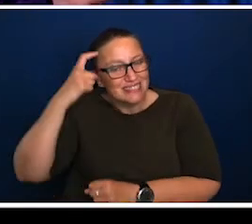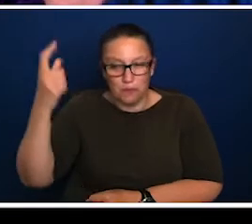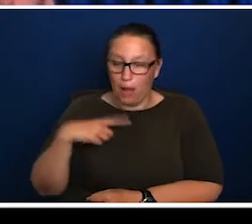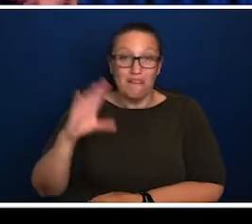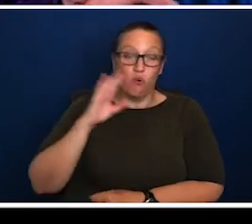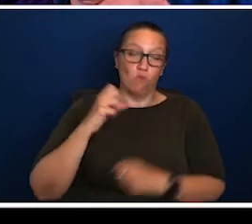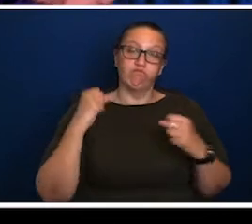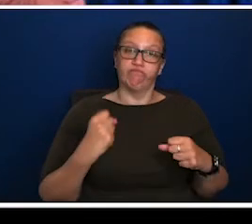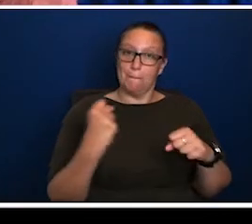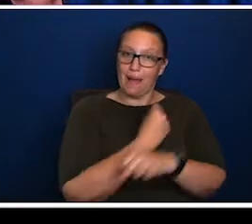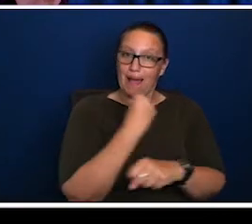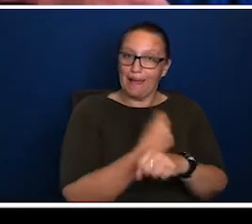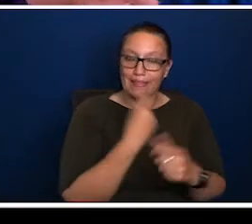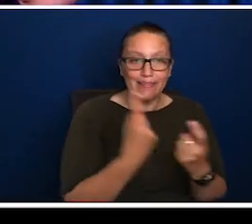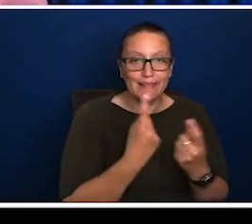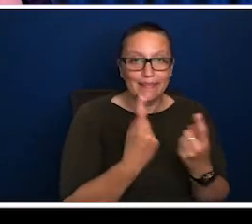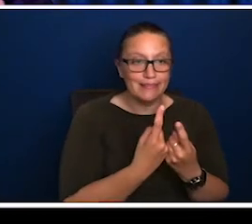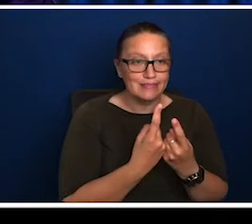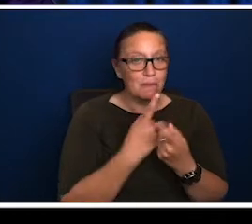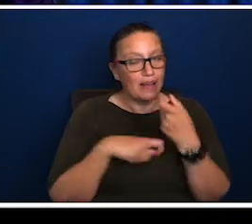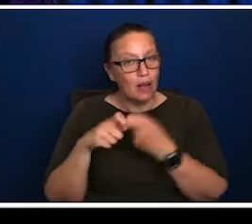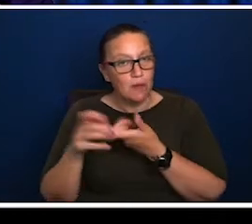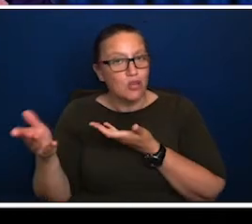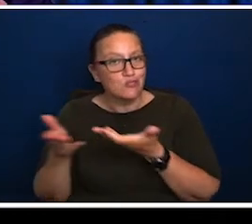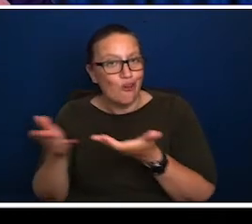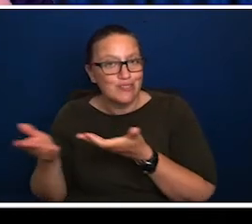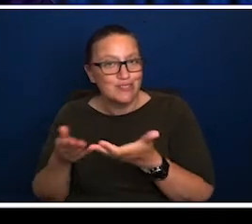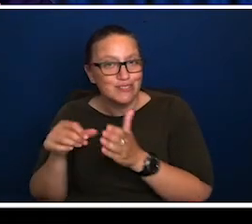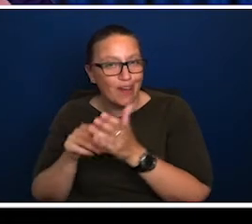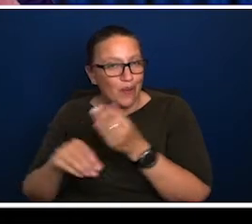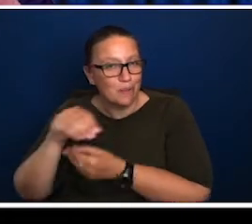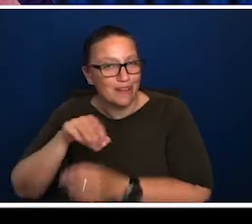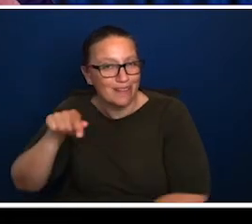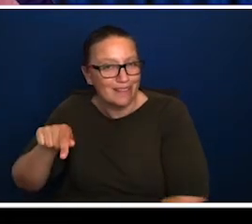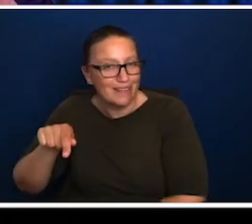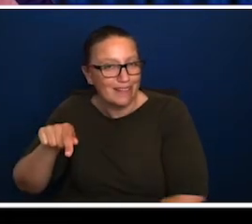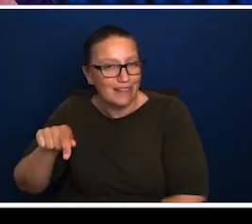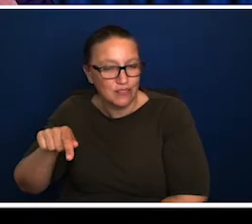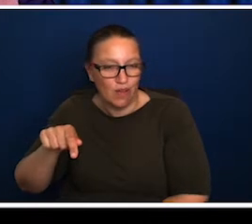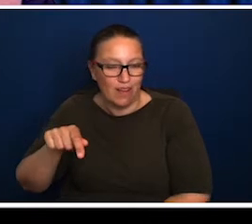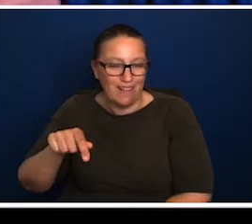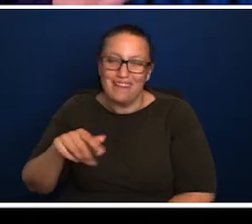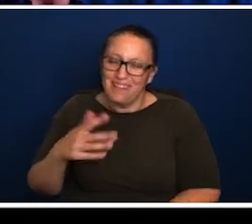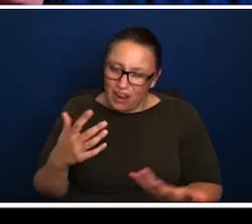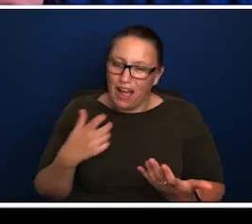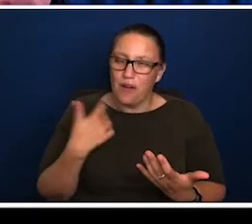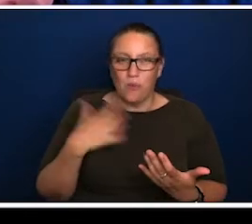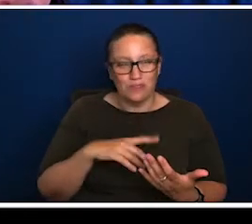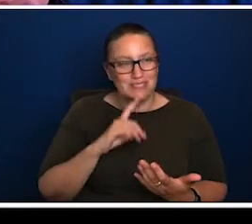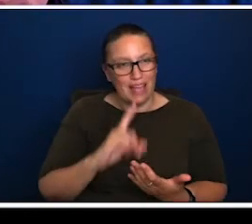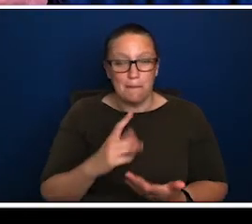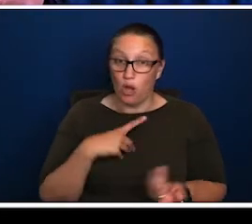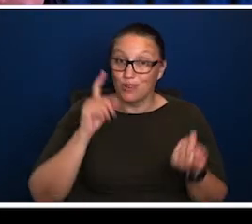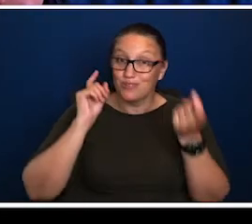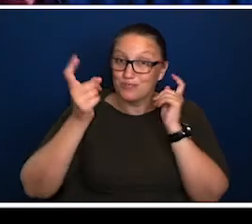course, because we're moving from a manner of, a making of things to a creating of things, society with services-based economy. But, you know, sort of to